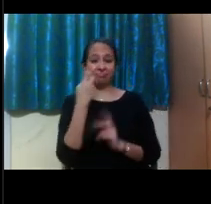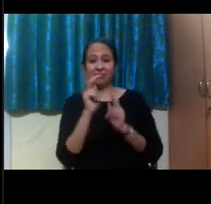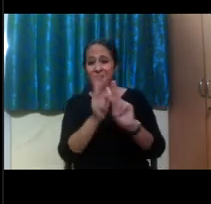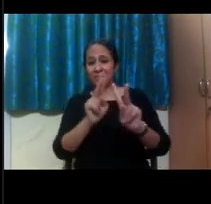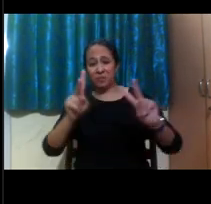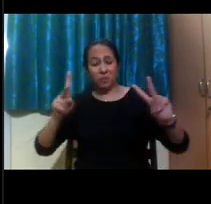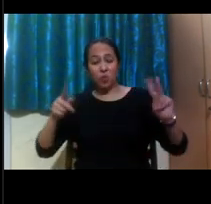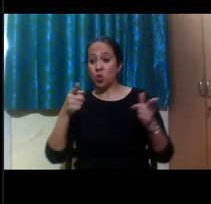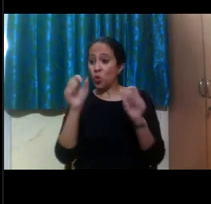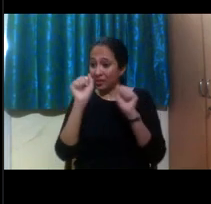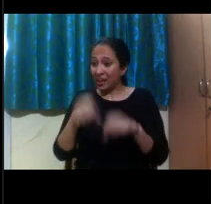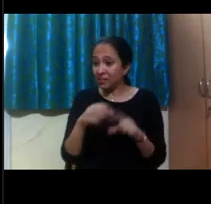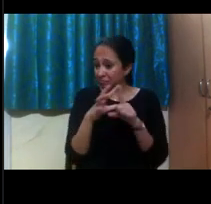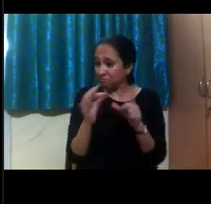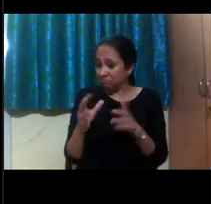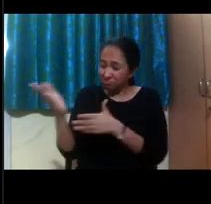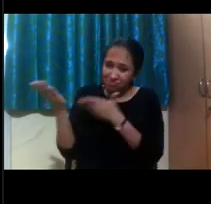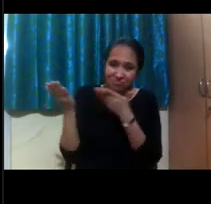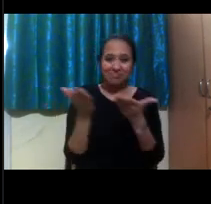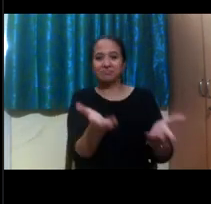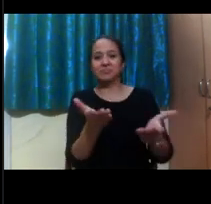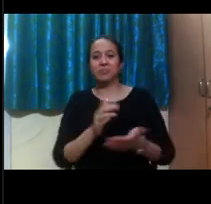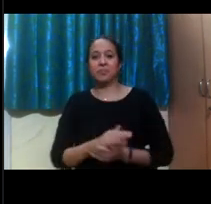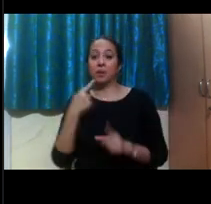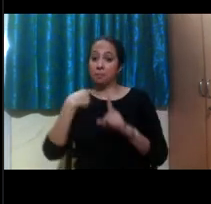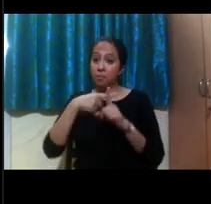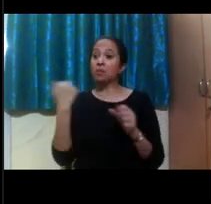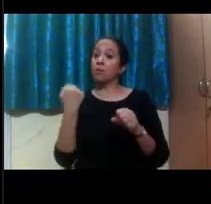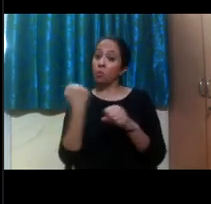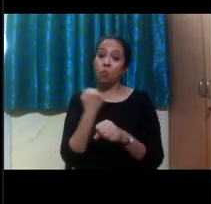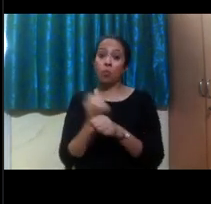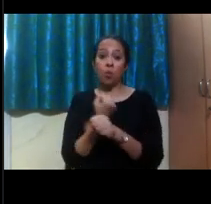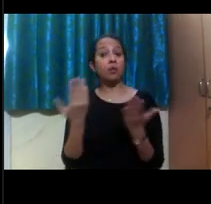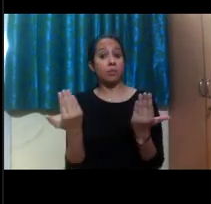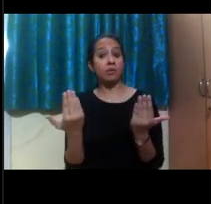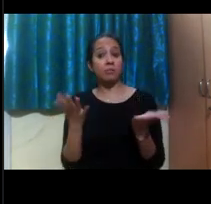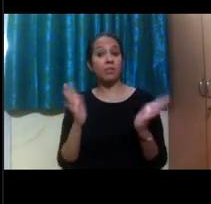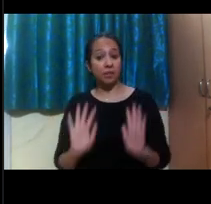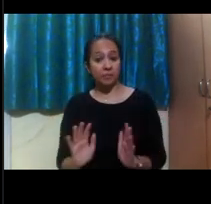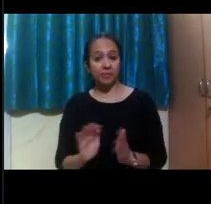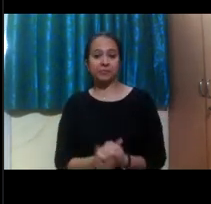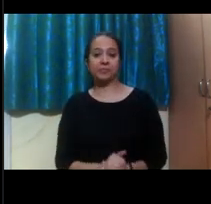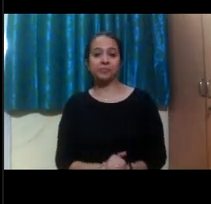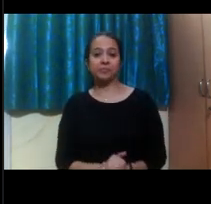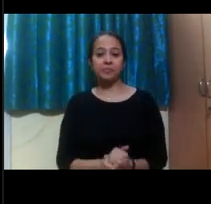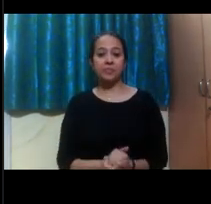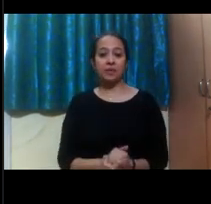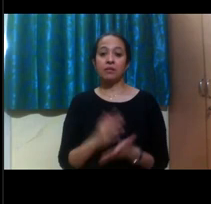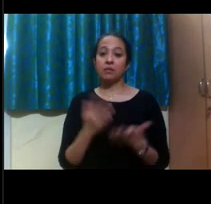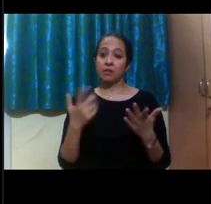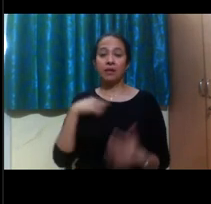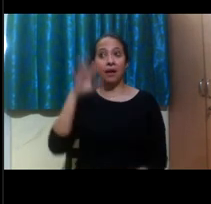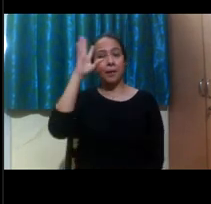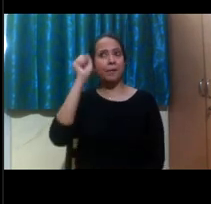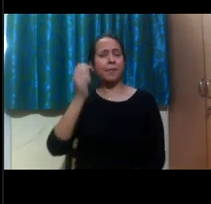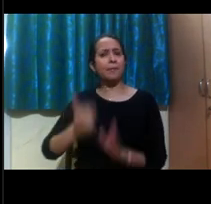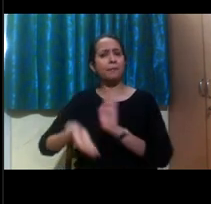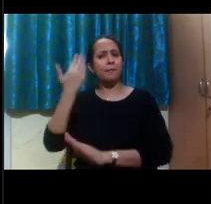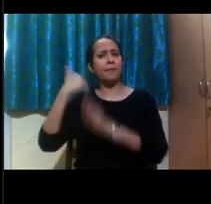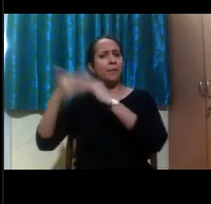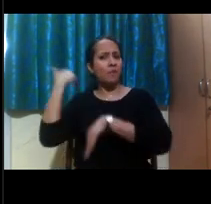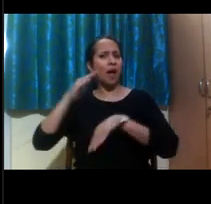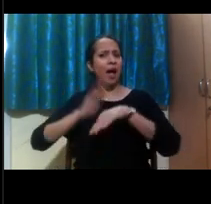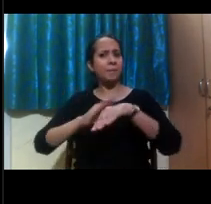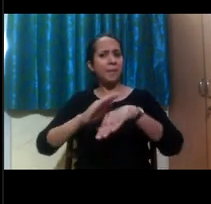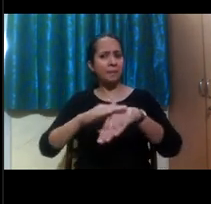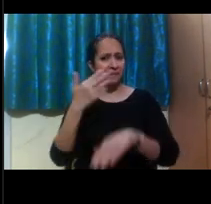able to come to. And then also you can work here at the university and also be part of student government. So I recall one of my first experiences here in